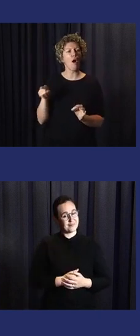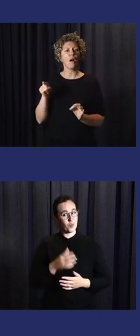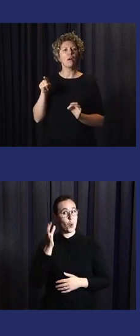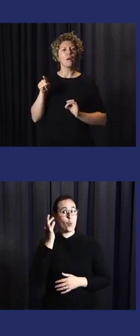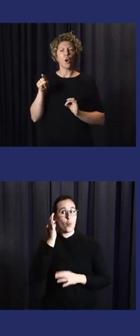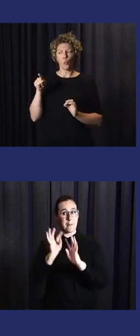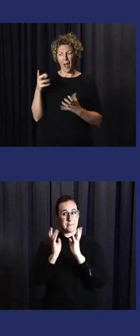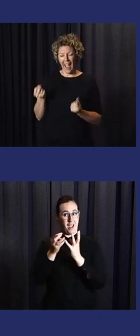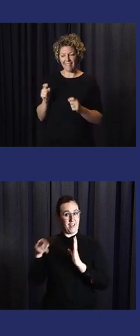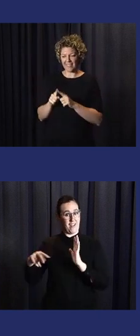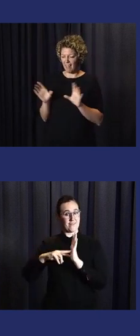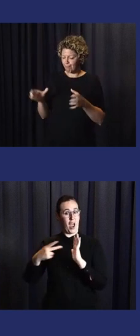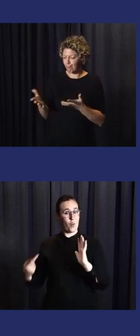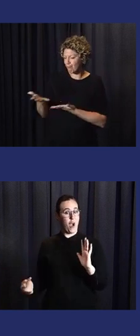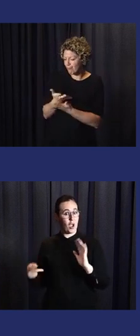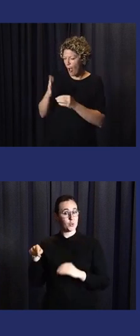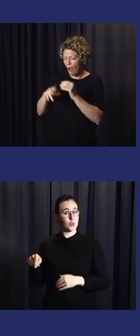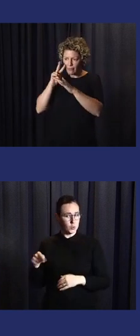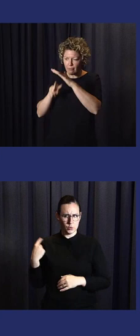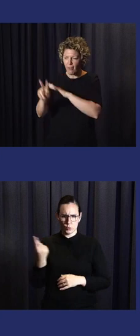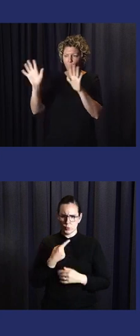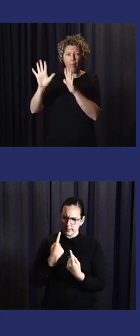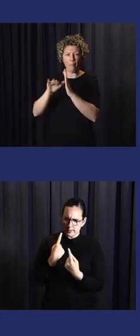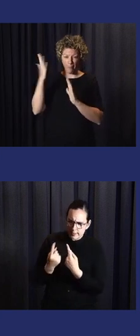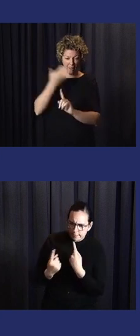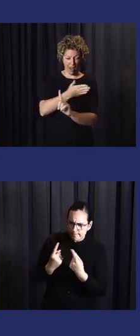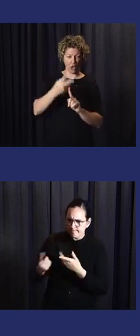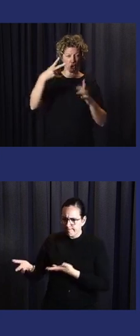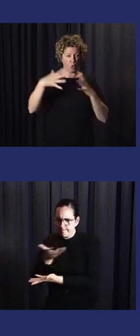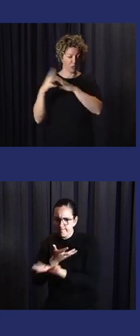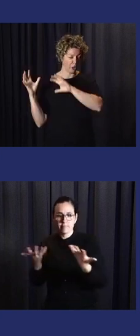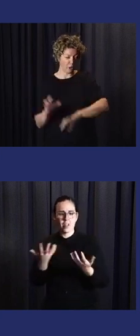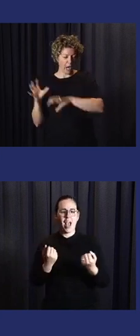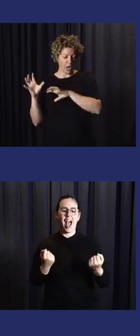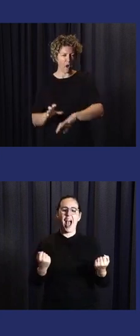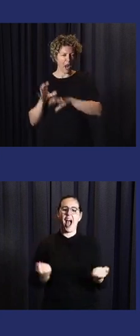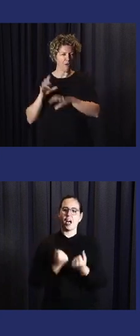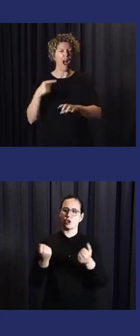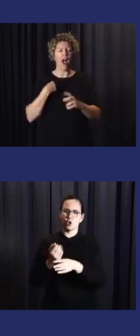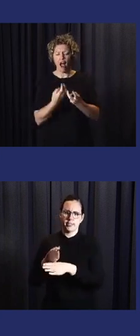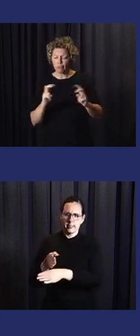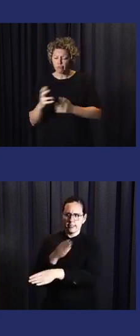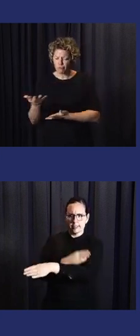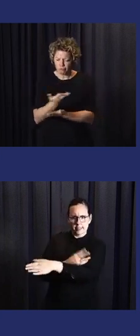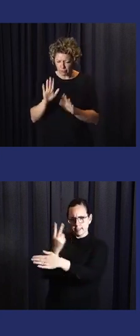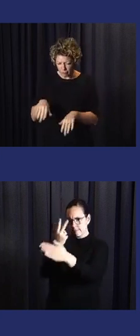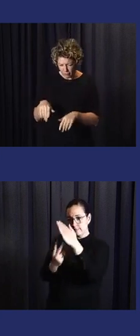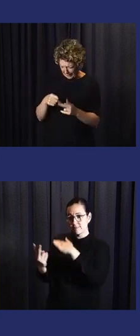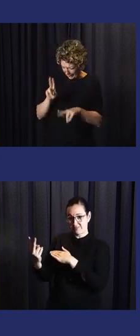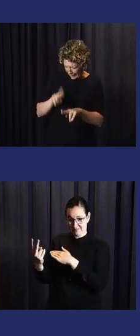developing the woman wet and weather model. And we were actually looking at sort of impact-based forecasting because they'd just had,